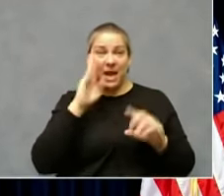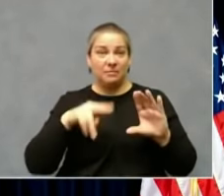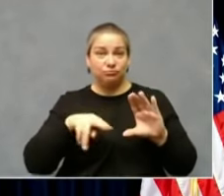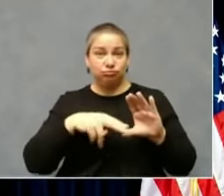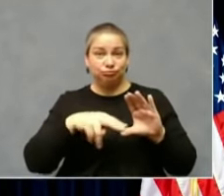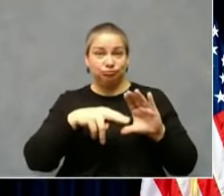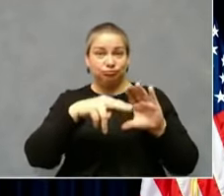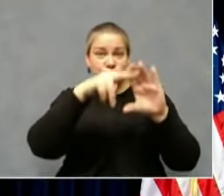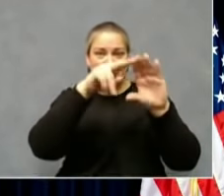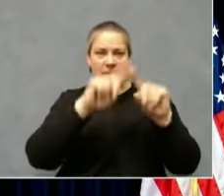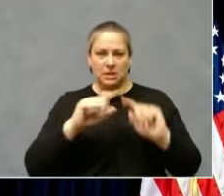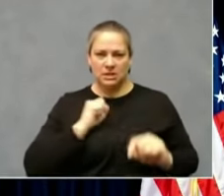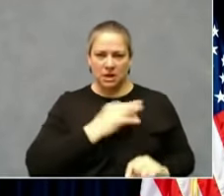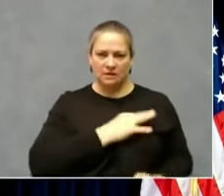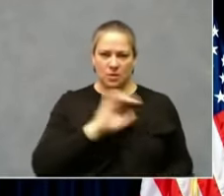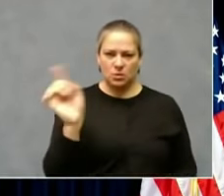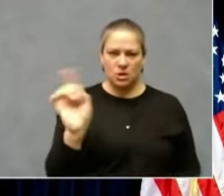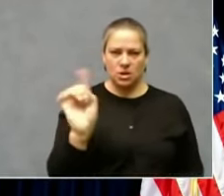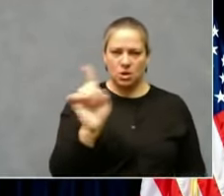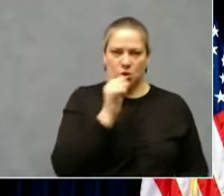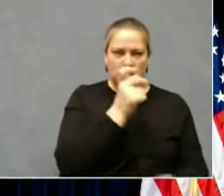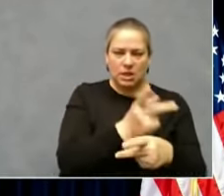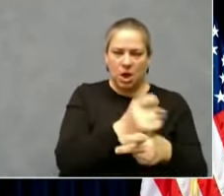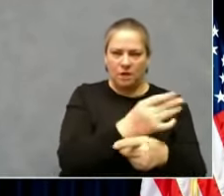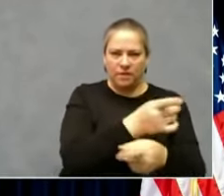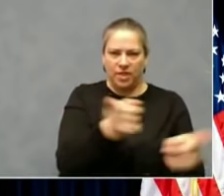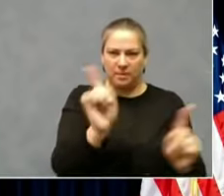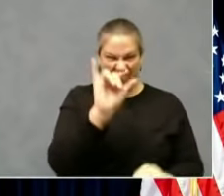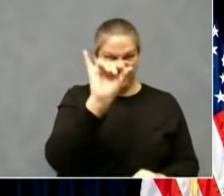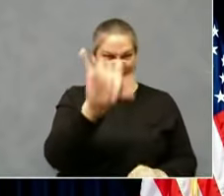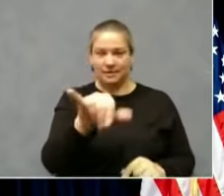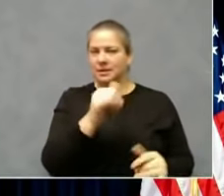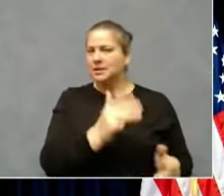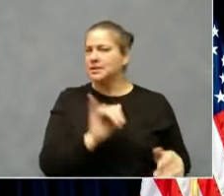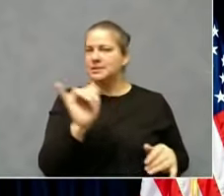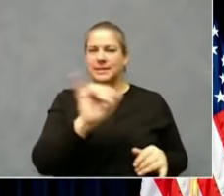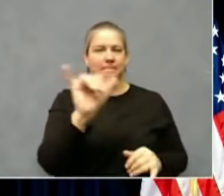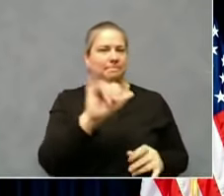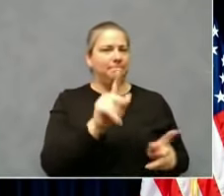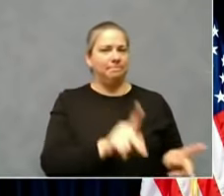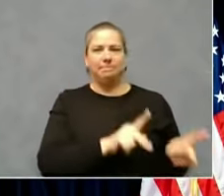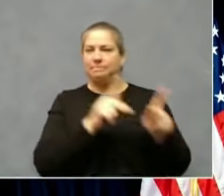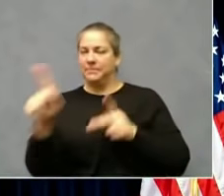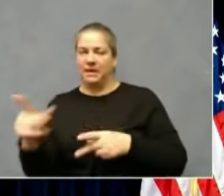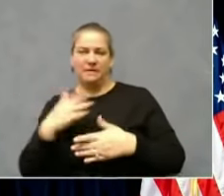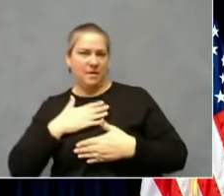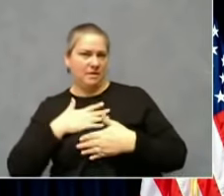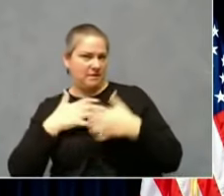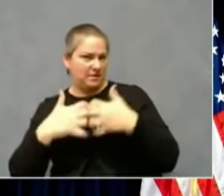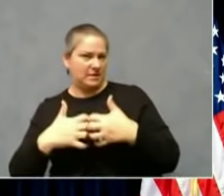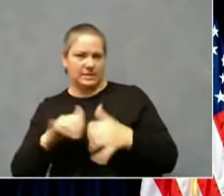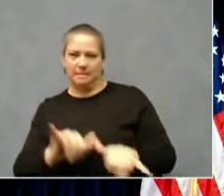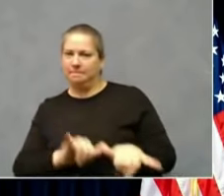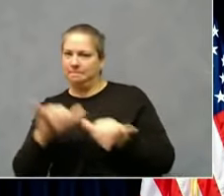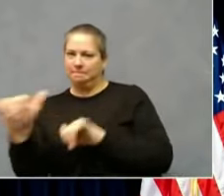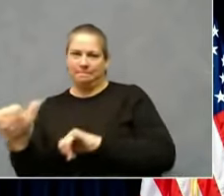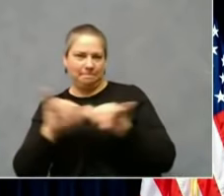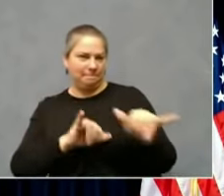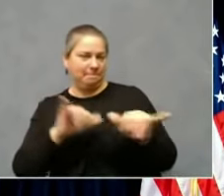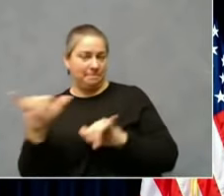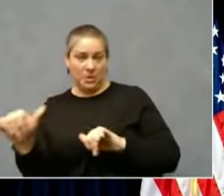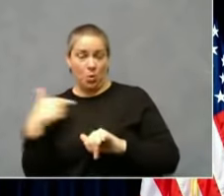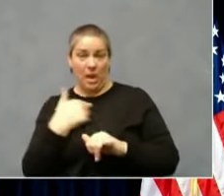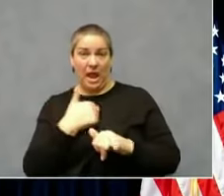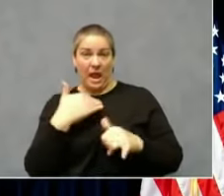with ventilators too. There is a significant stockpile that can be moved around the United States, though, with